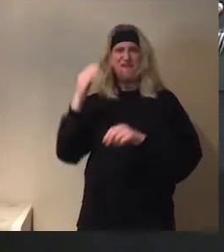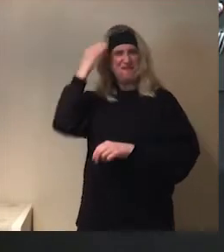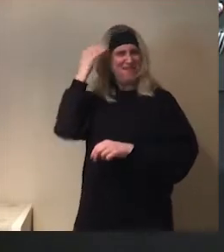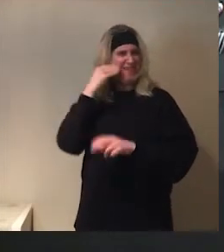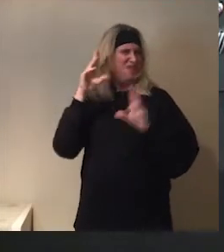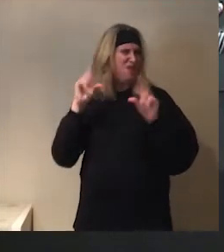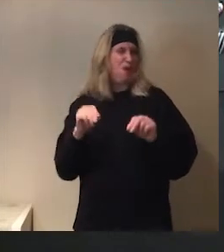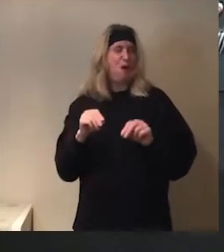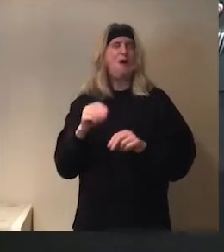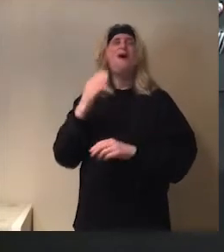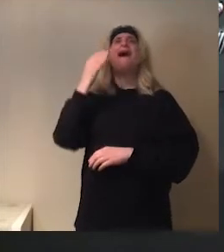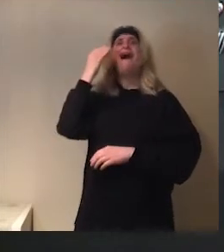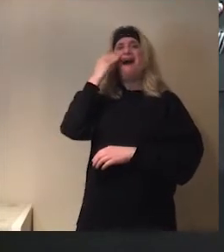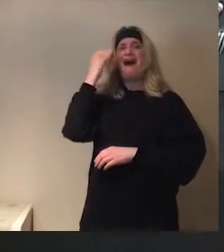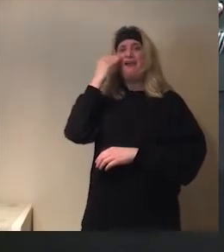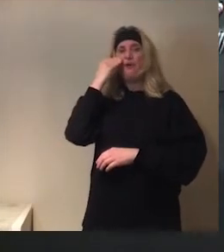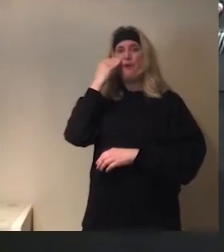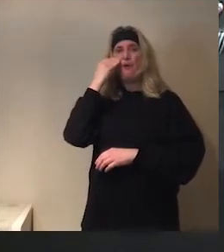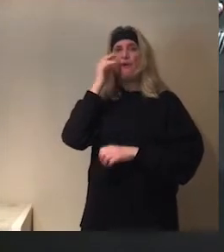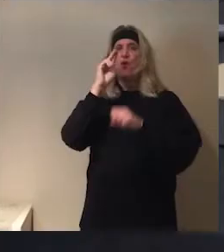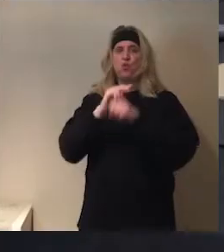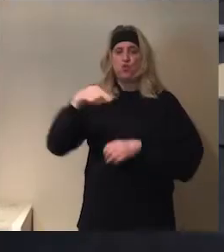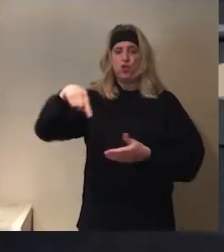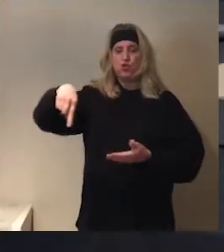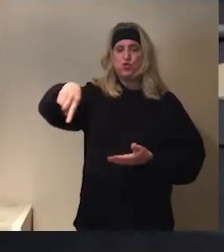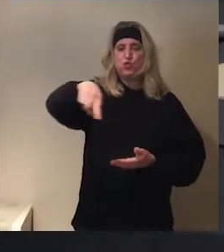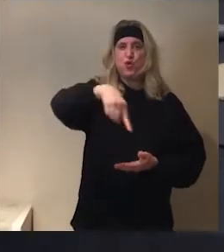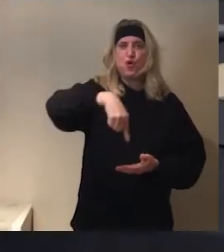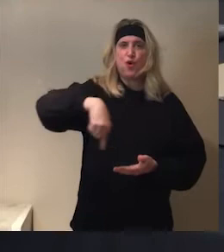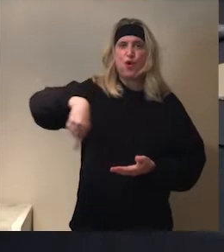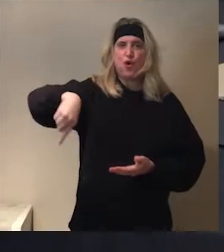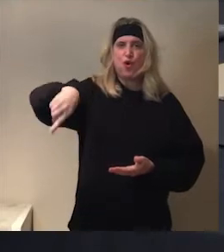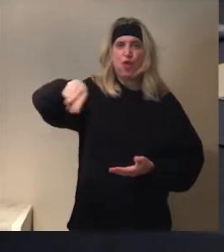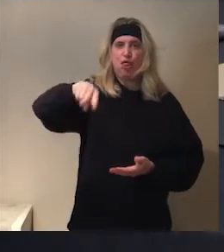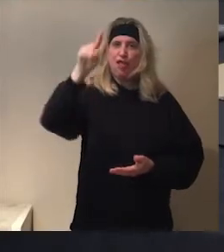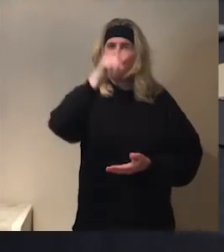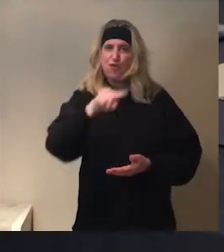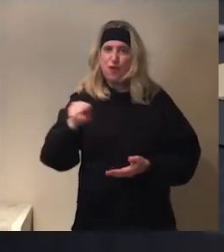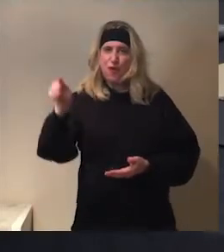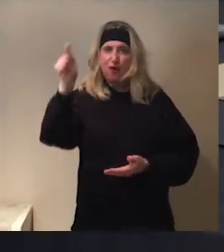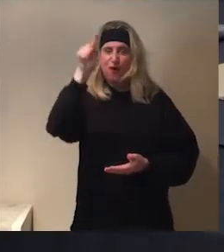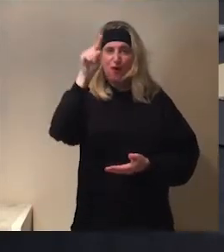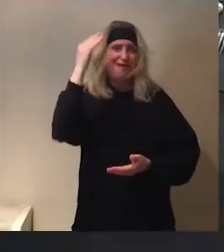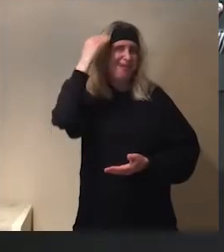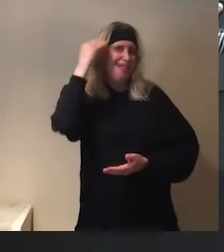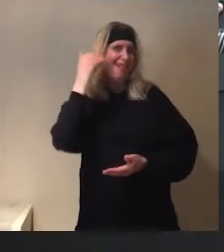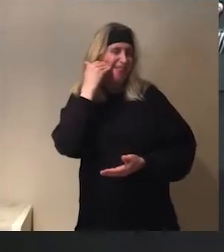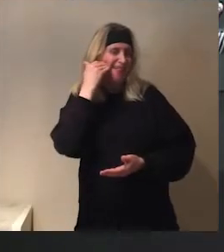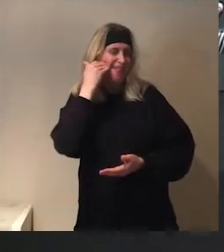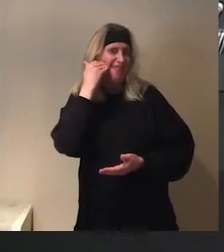I know. I know. I know. We're going to use a circle. Oh, yes. A circle. that. A circle. Yes. To make